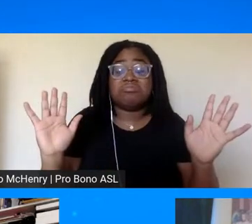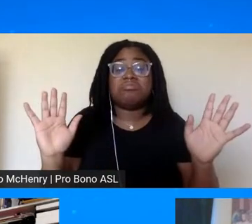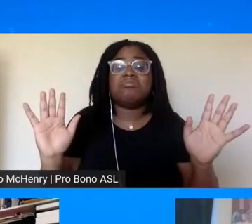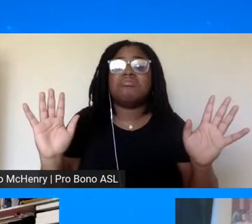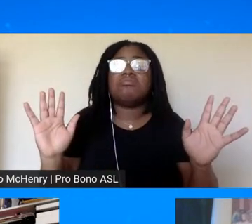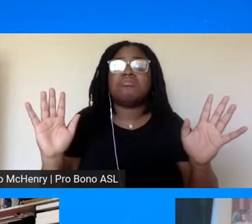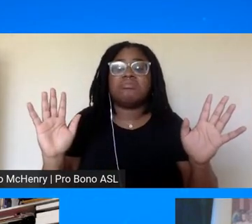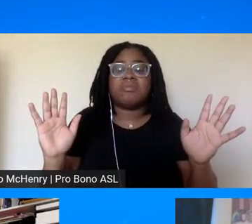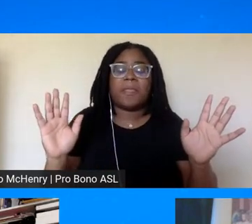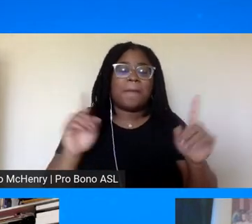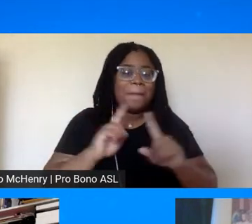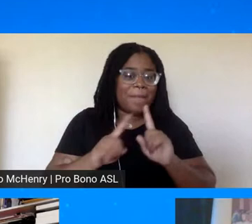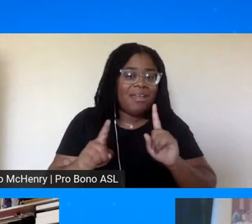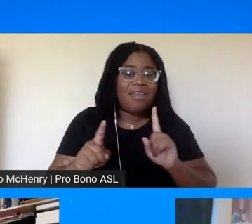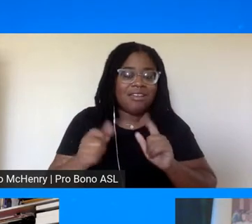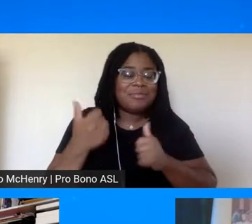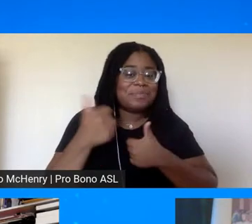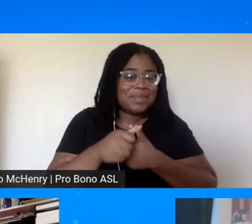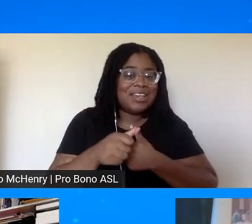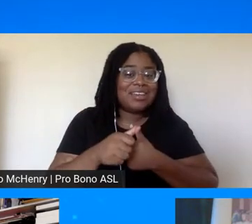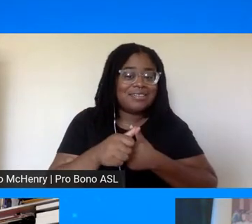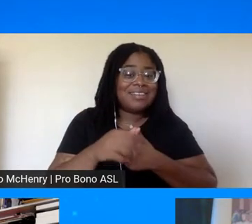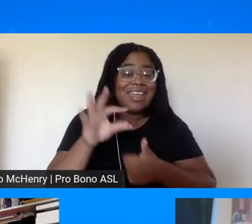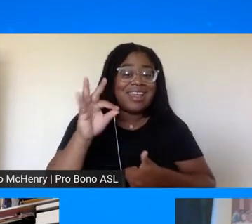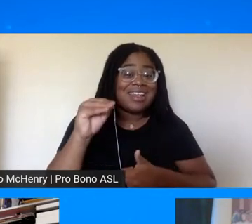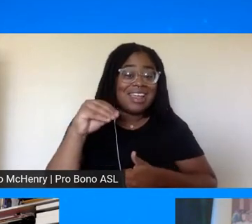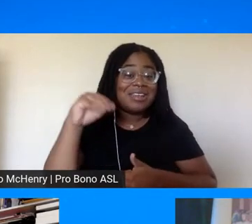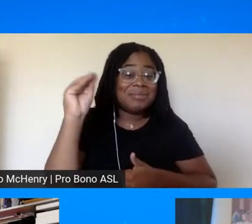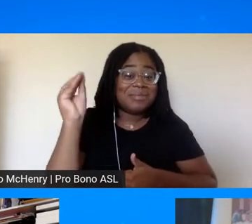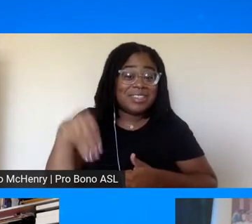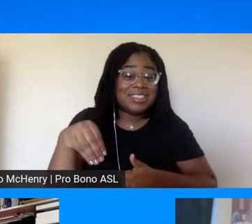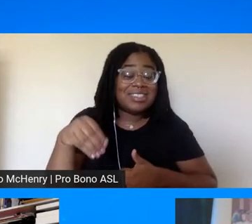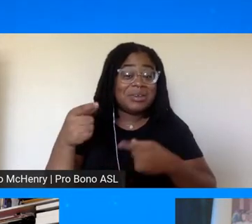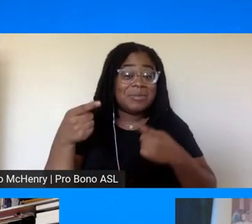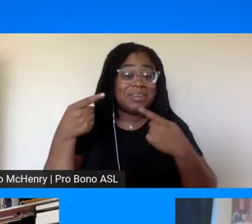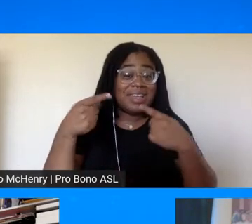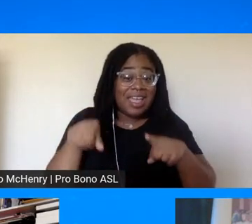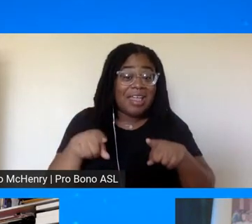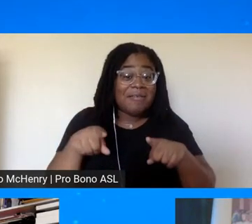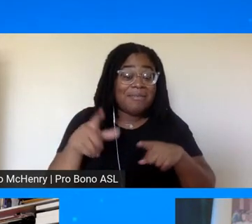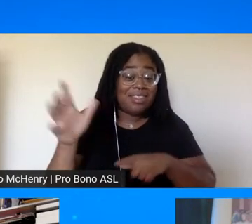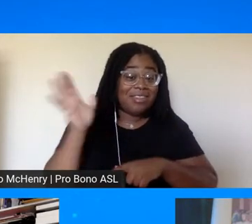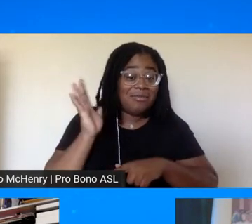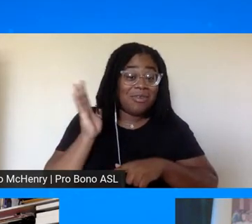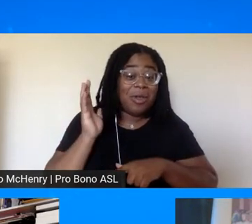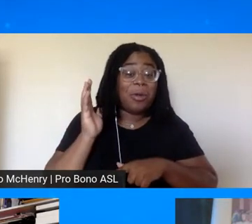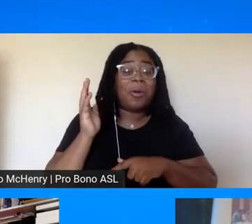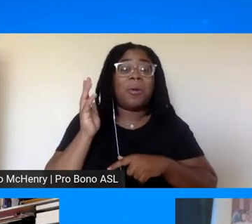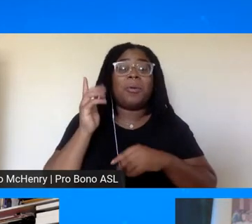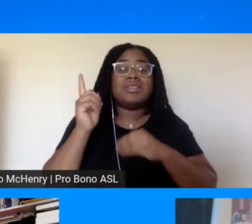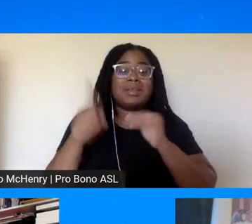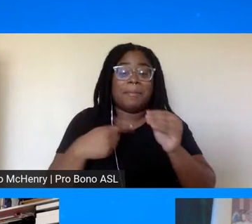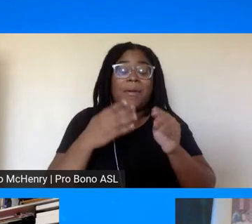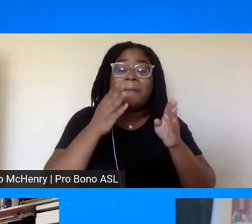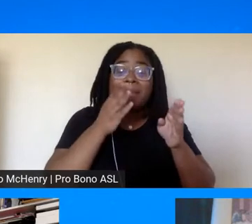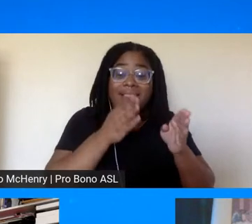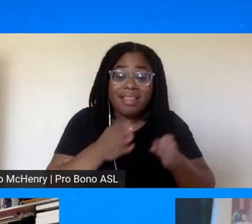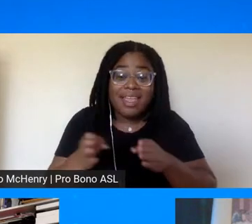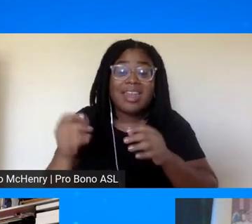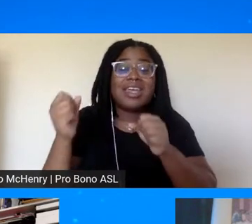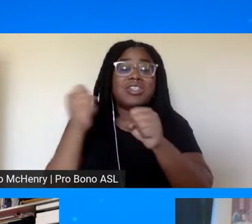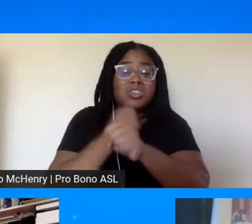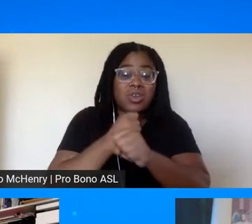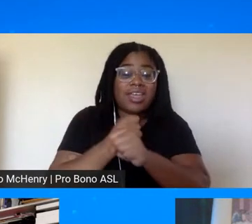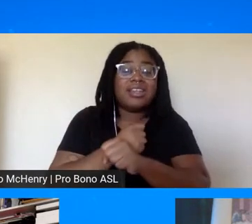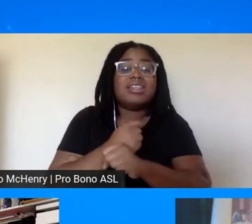And as Dr. Gray said, 90% of what daddy and them did was around the strategy and planning and people bringing